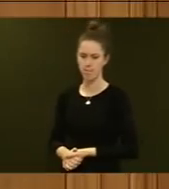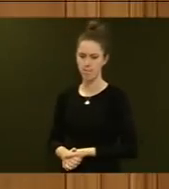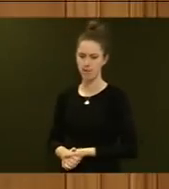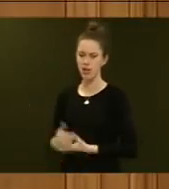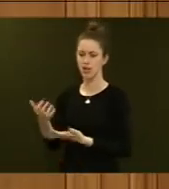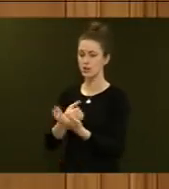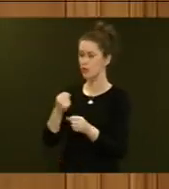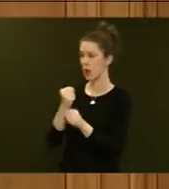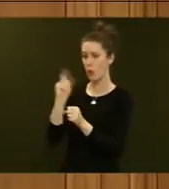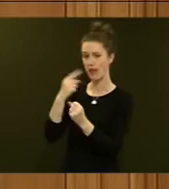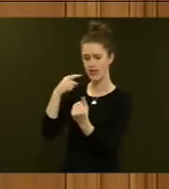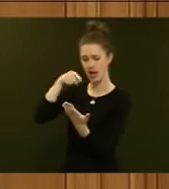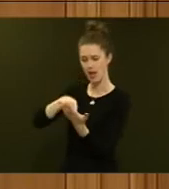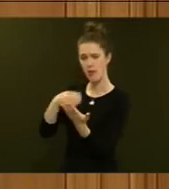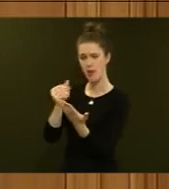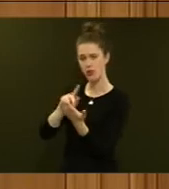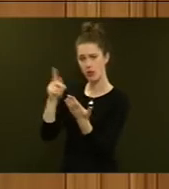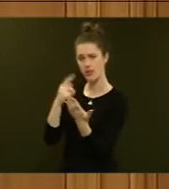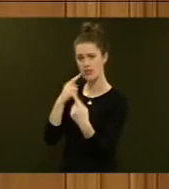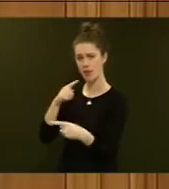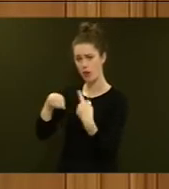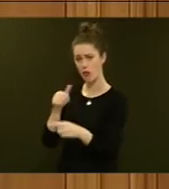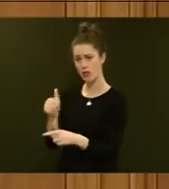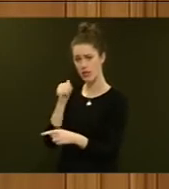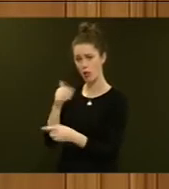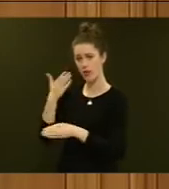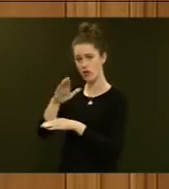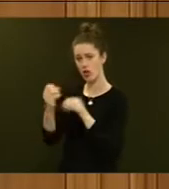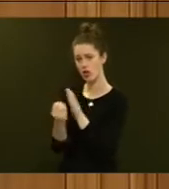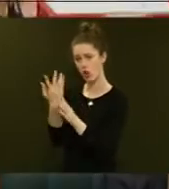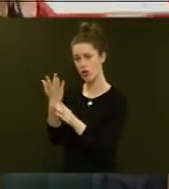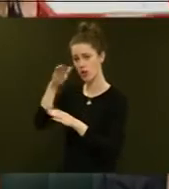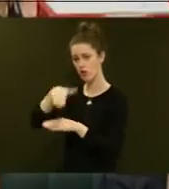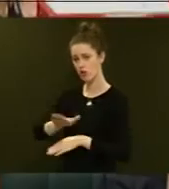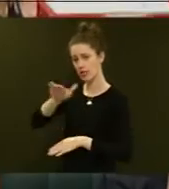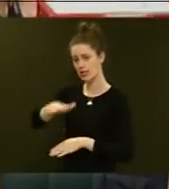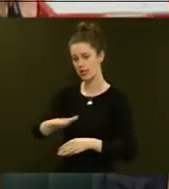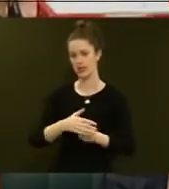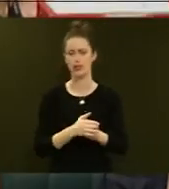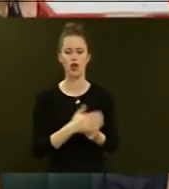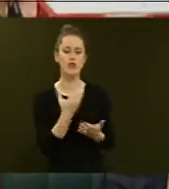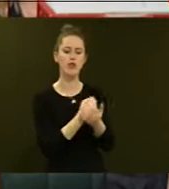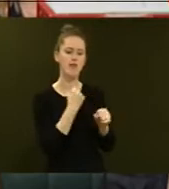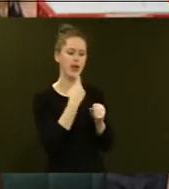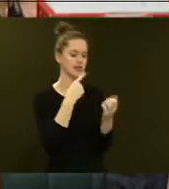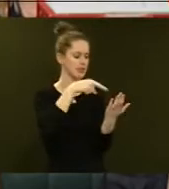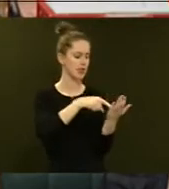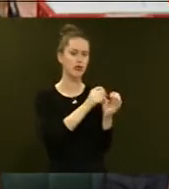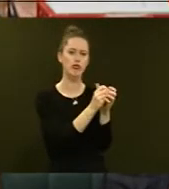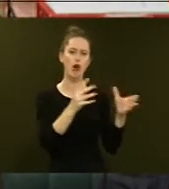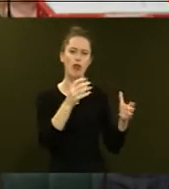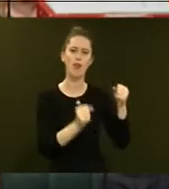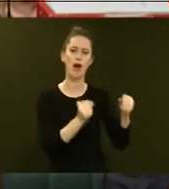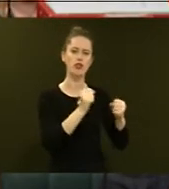the Reserve Bank say in their monetary policy statement about recent and future growth trends? The Reserve Bank said that growth in the March quarter